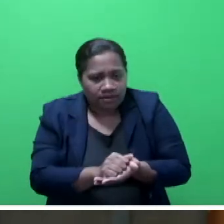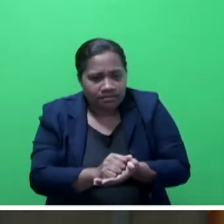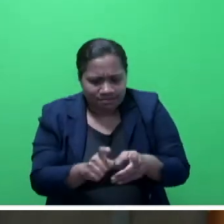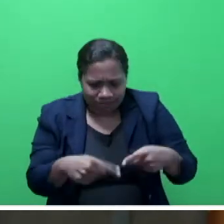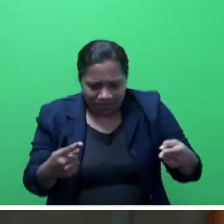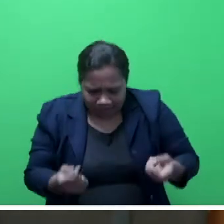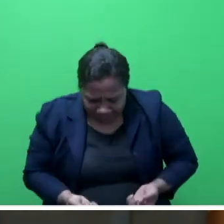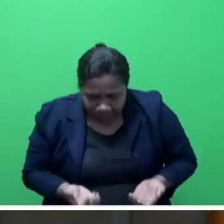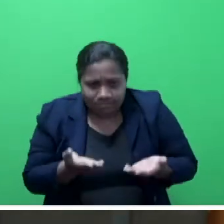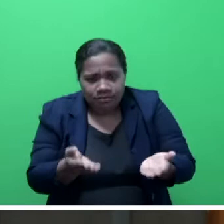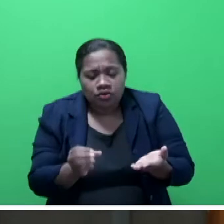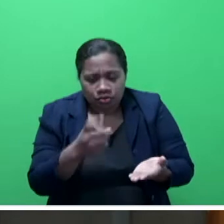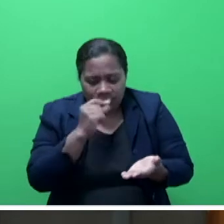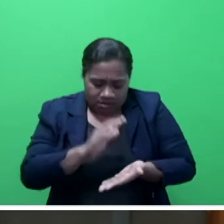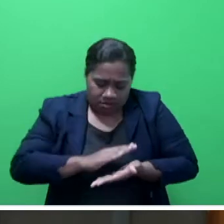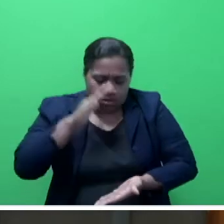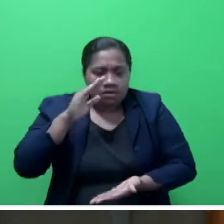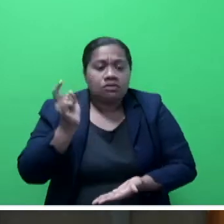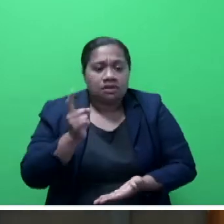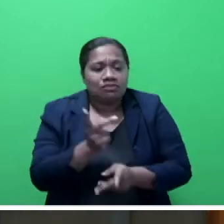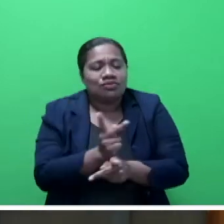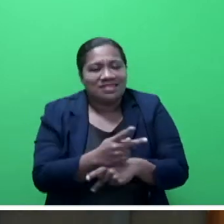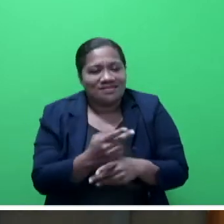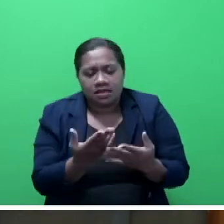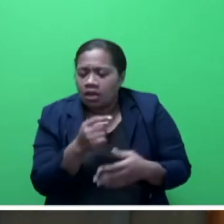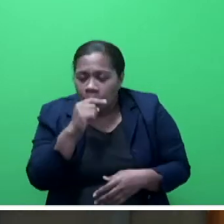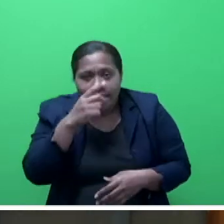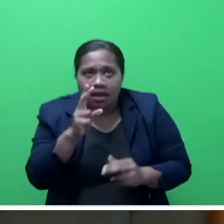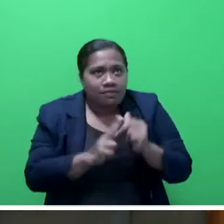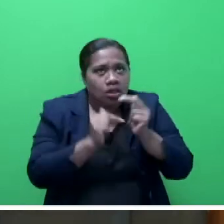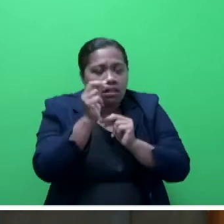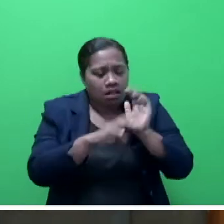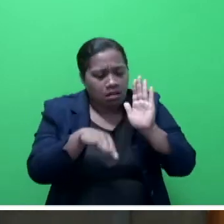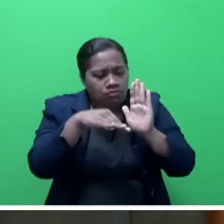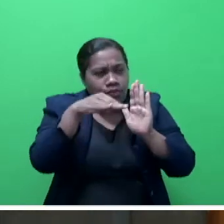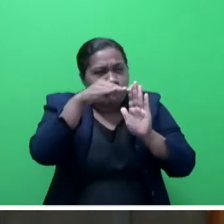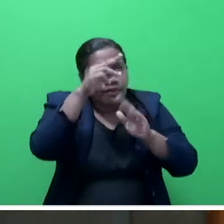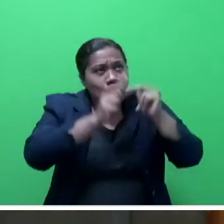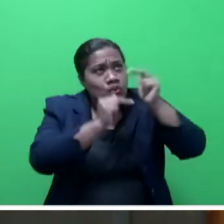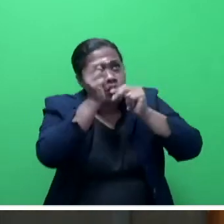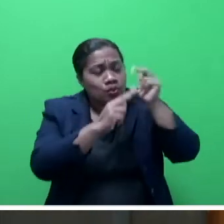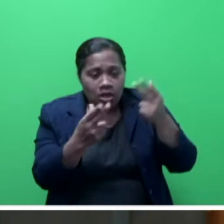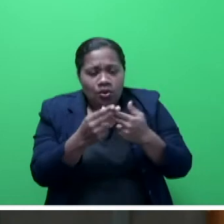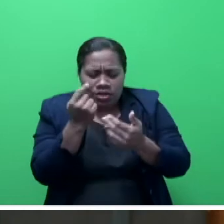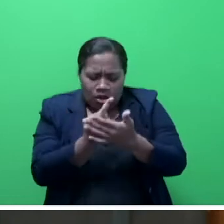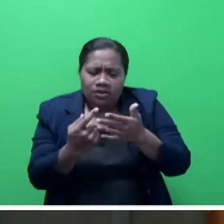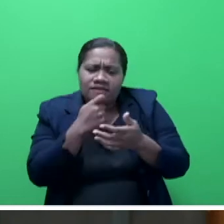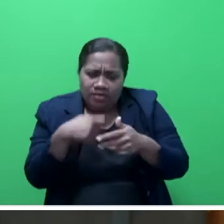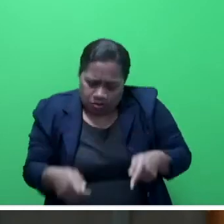productivity. We cannot build multi-storey buildings with wheelbarrows and sublots alone, Mr Speaker Say.